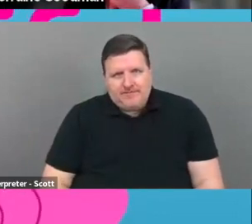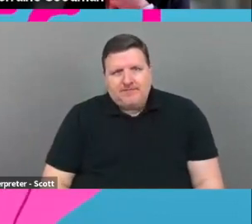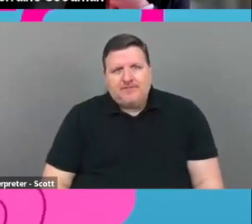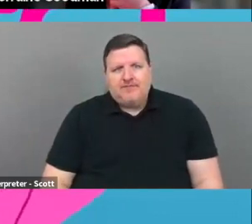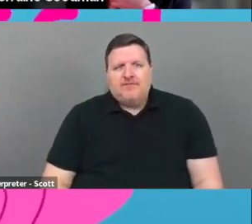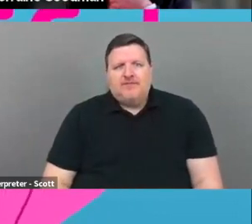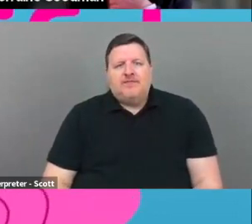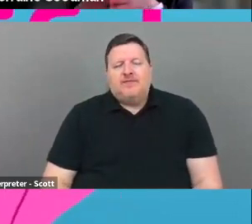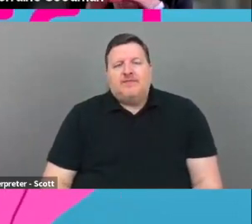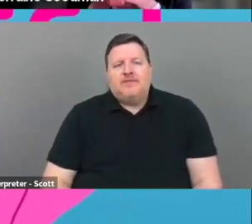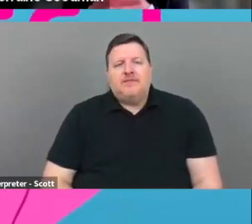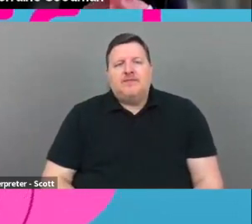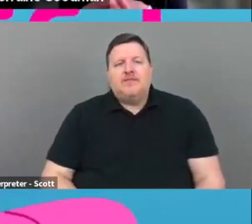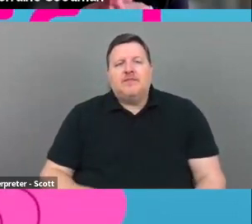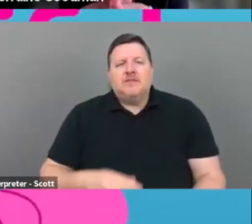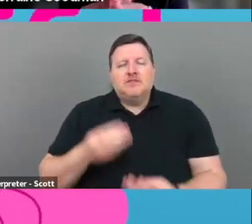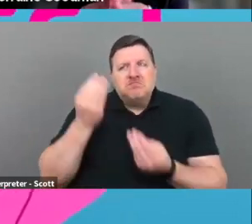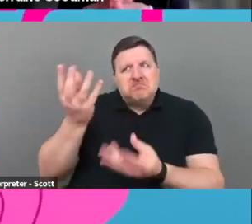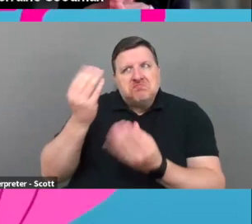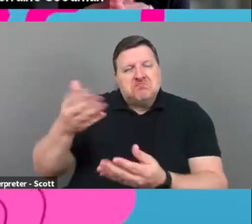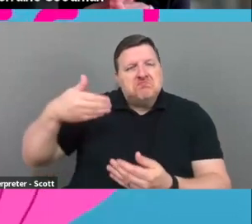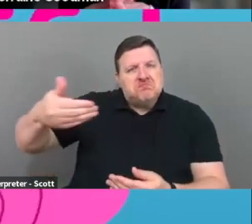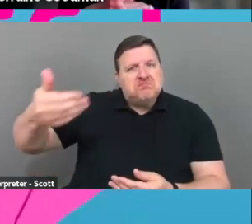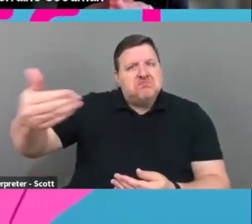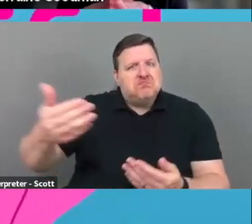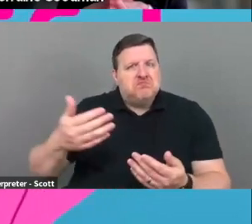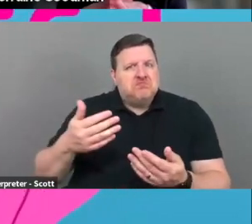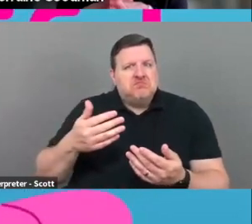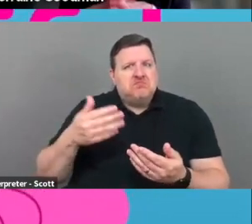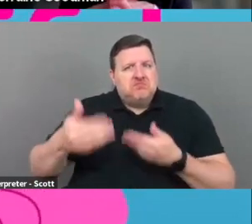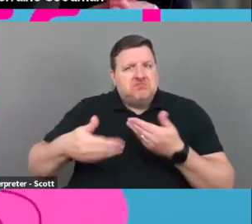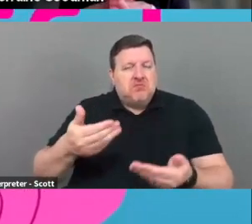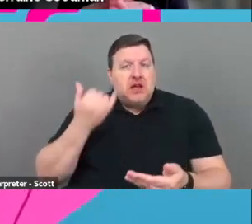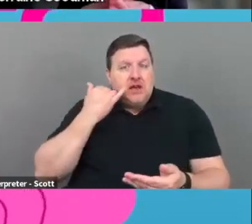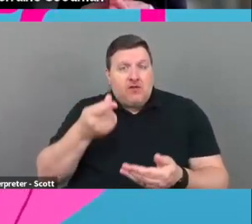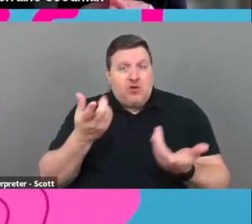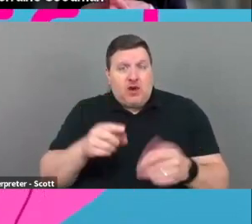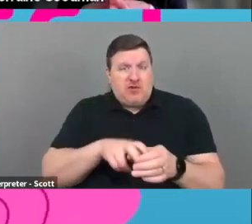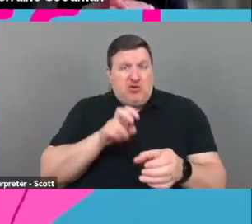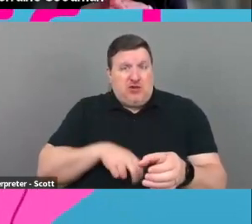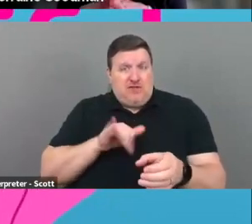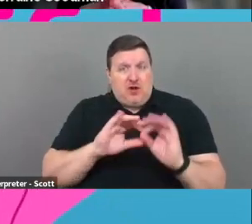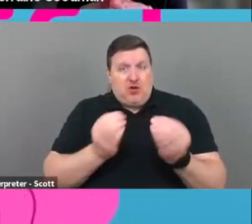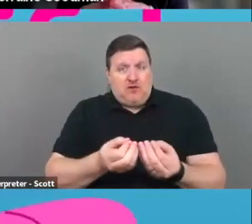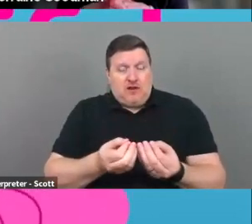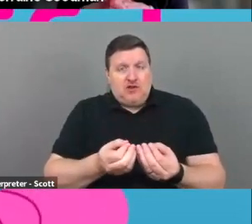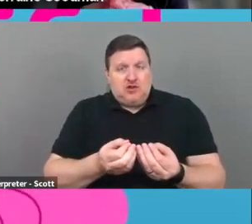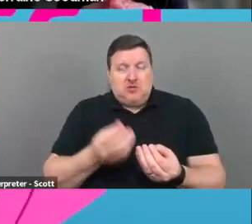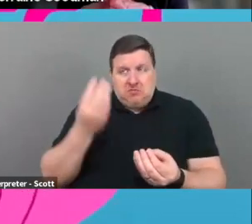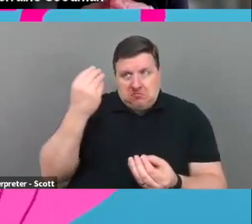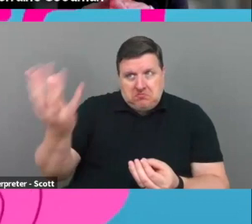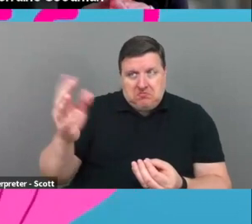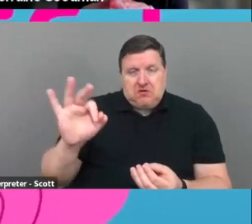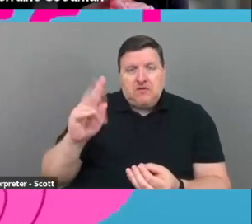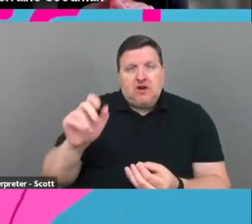Uh, keep the funder informed what's going on. If you leave the organization, say you want to let the funder